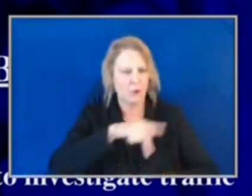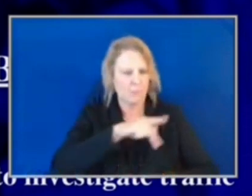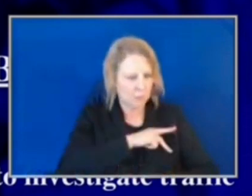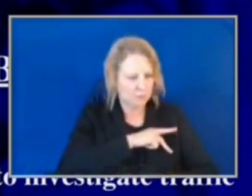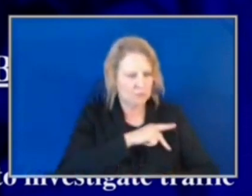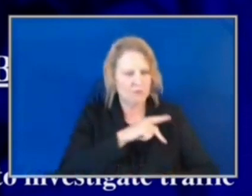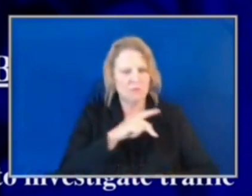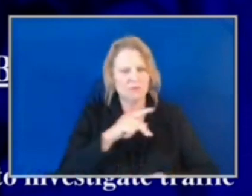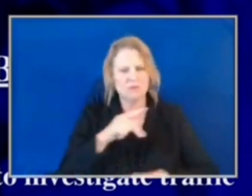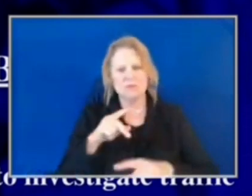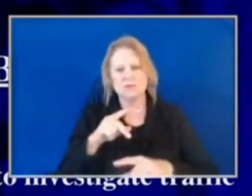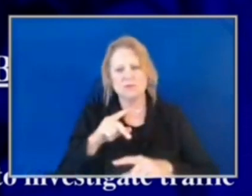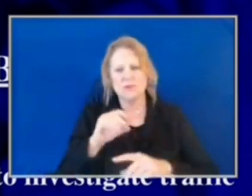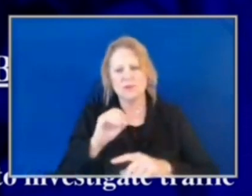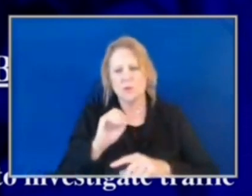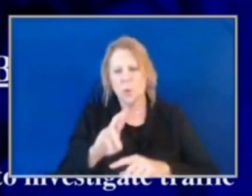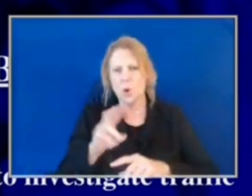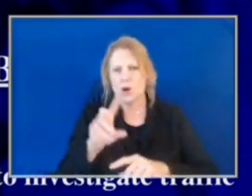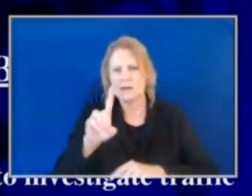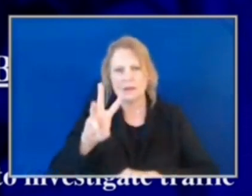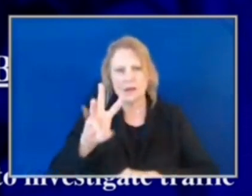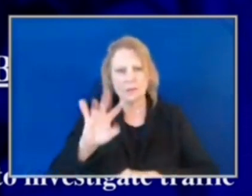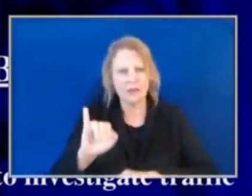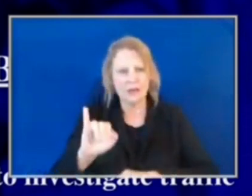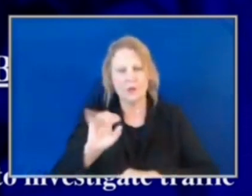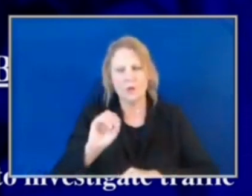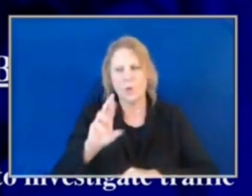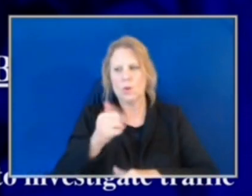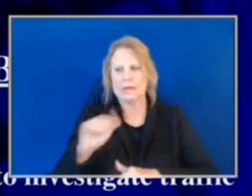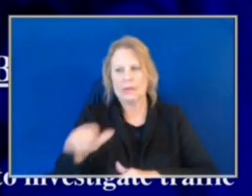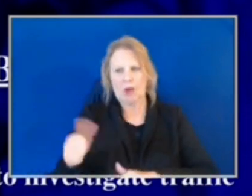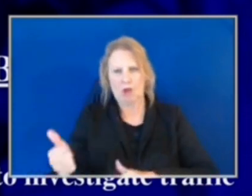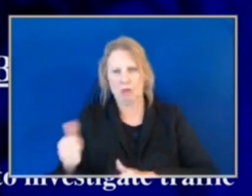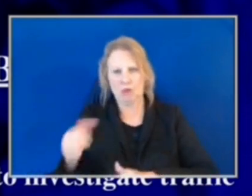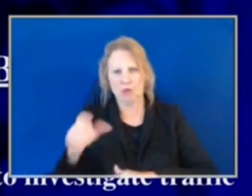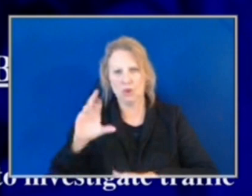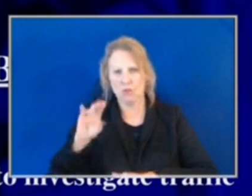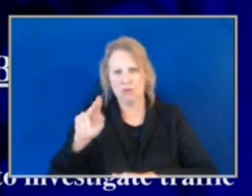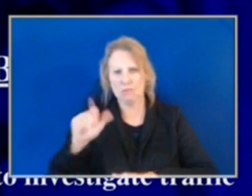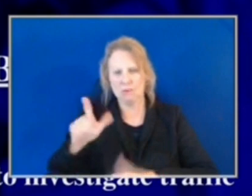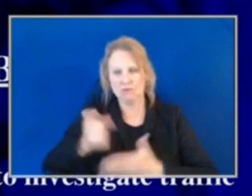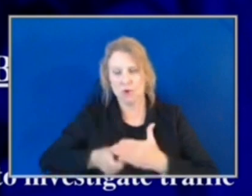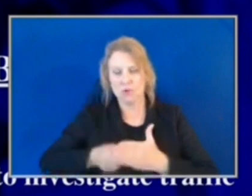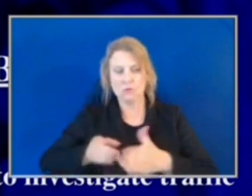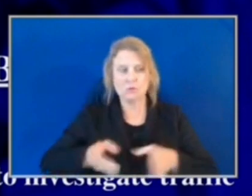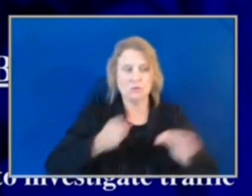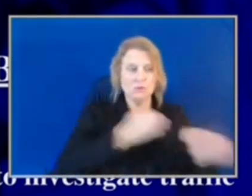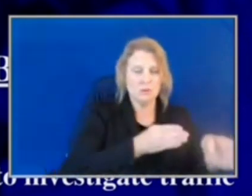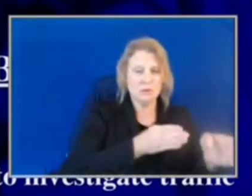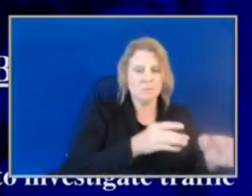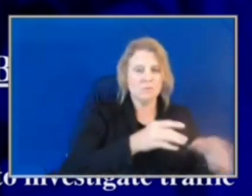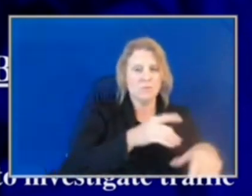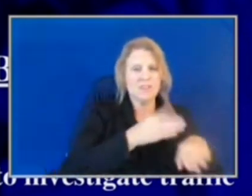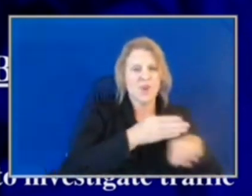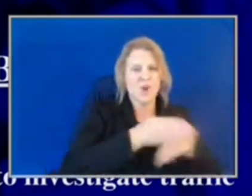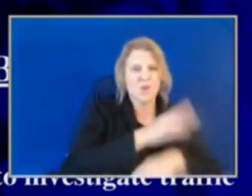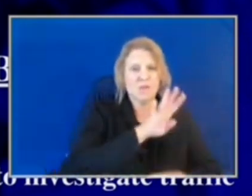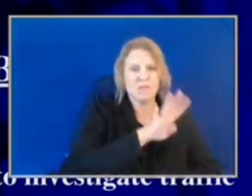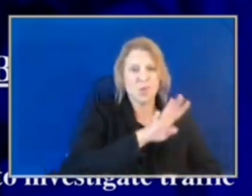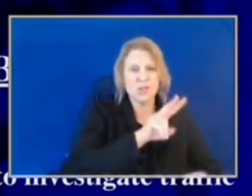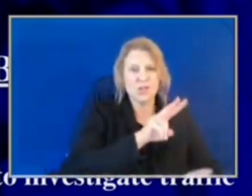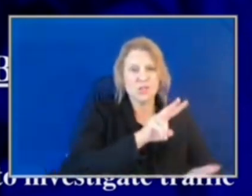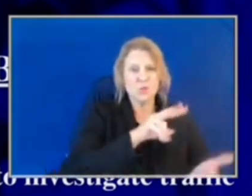any criminal charges. In 2022, CMPD responded to just over 42,000 traffic